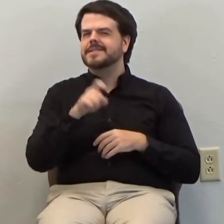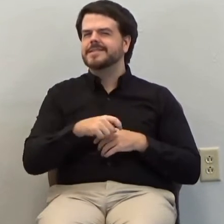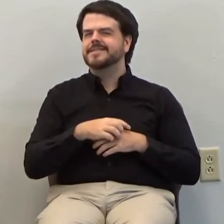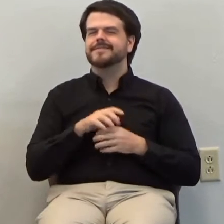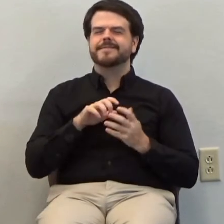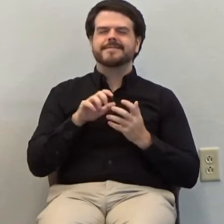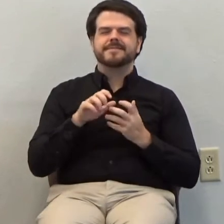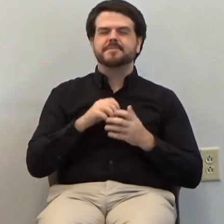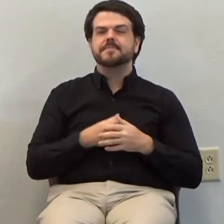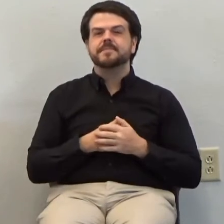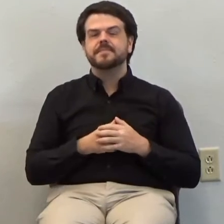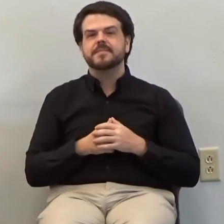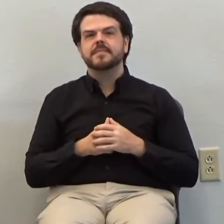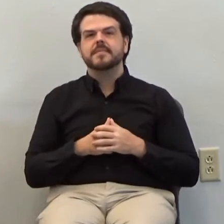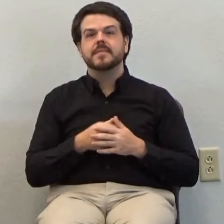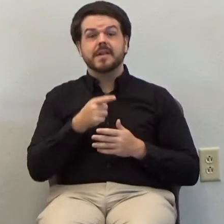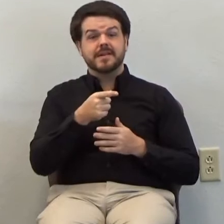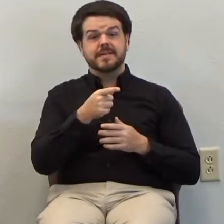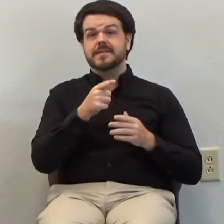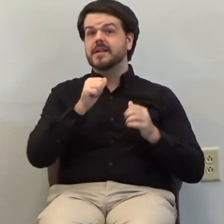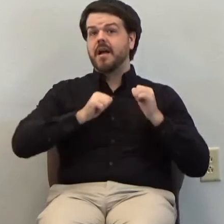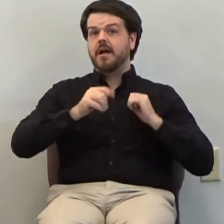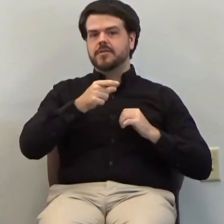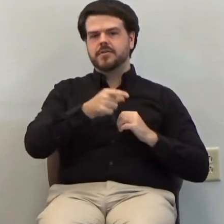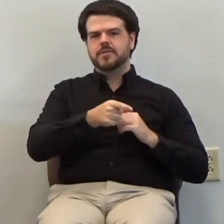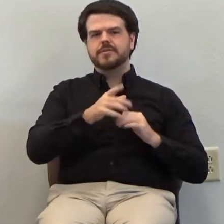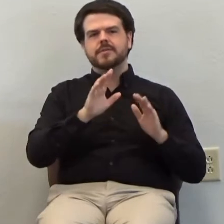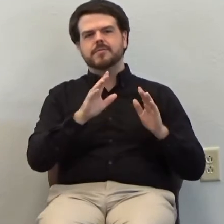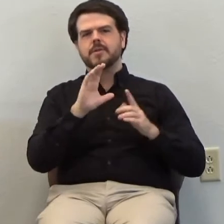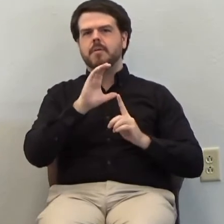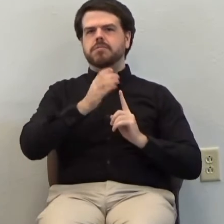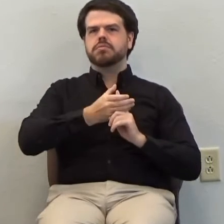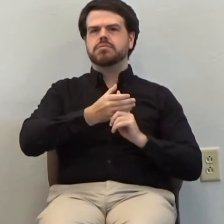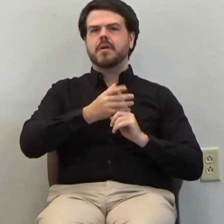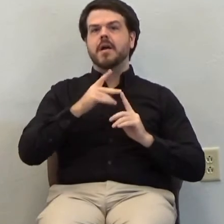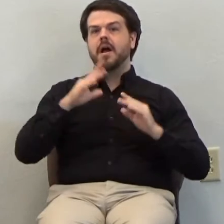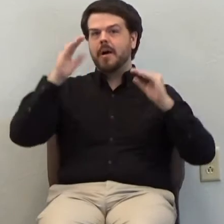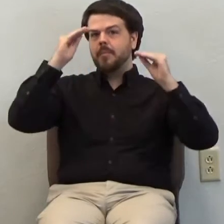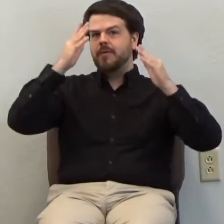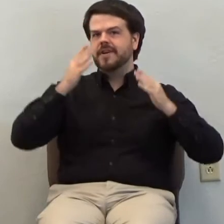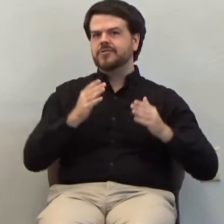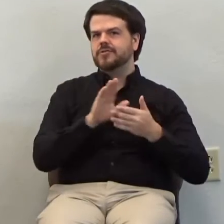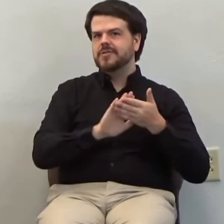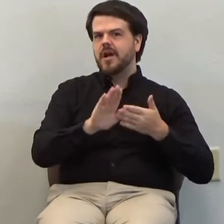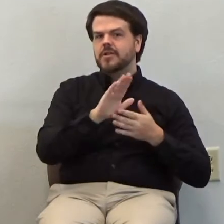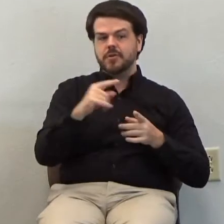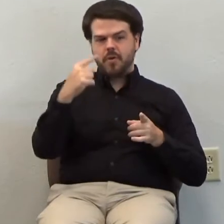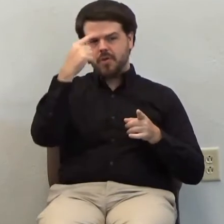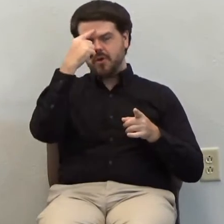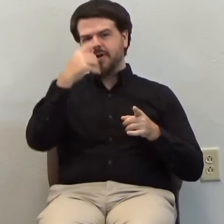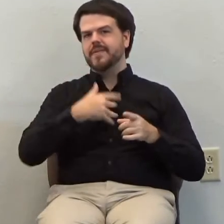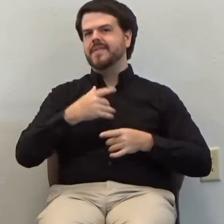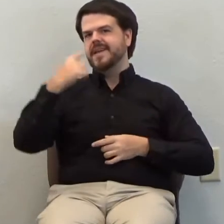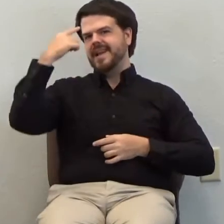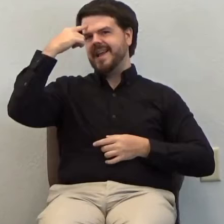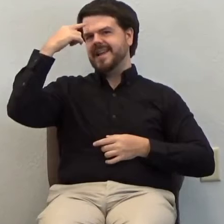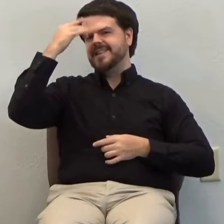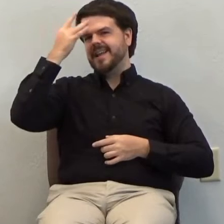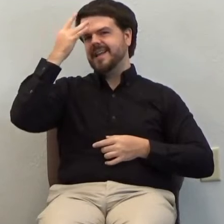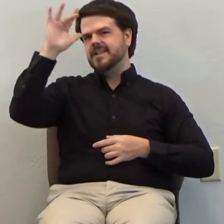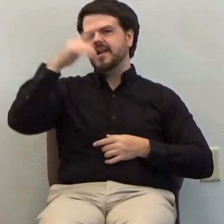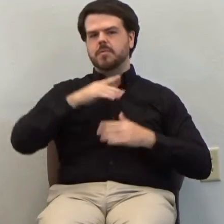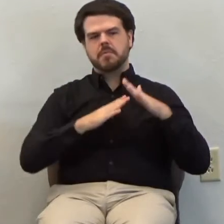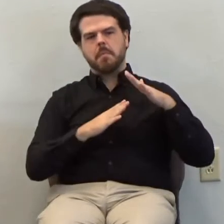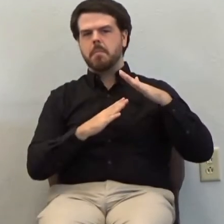he was apparently a college professor who believed that the intellect is the be-all and end-all of all